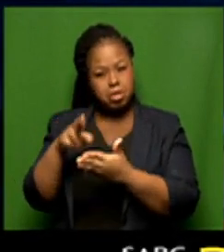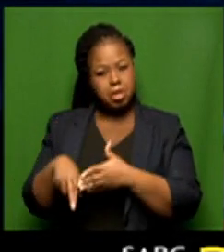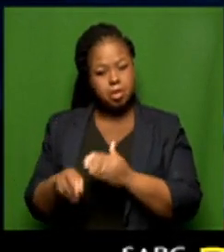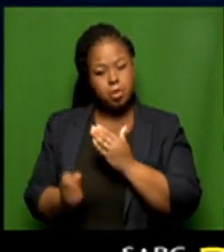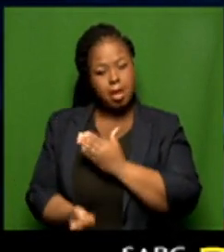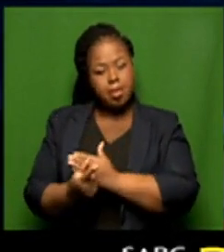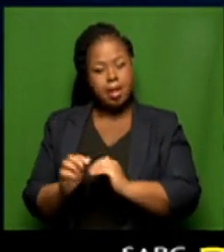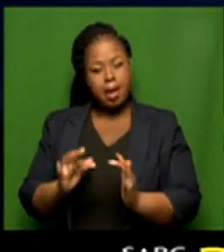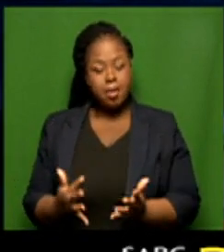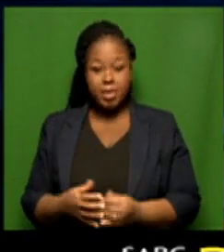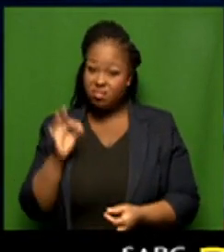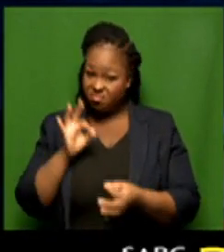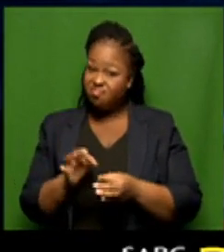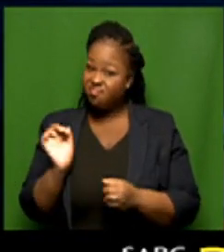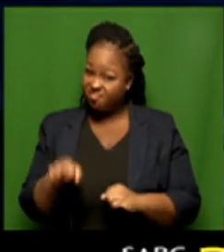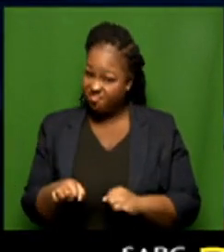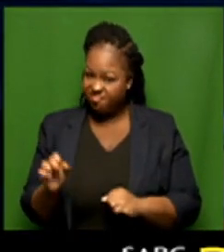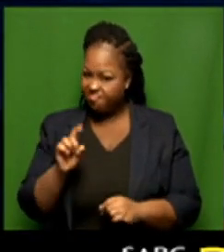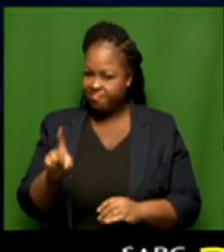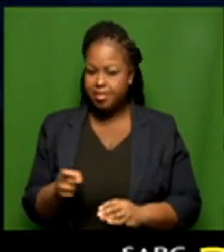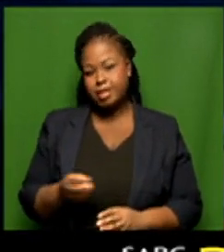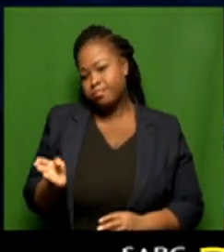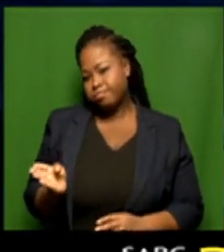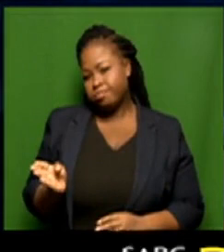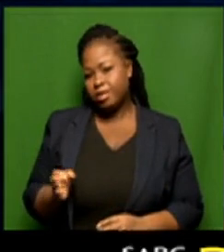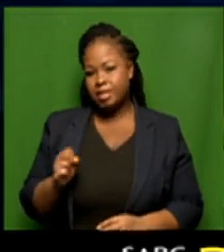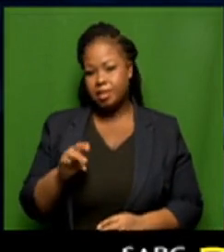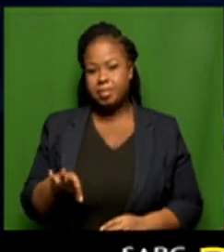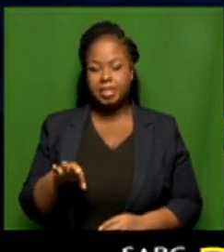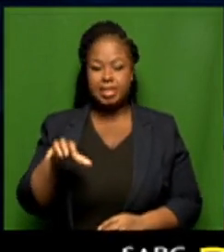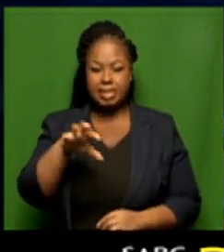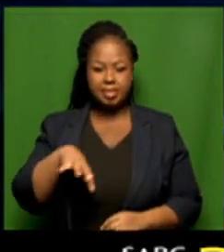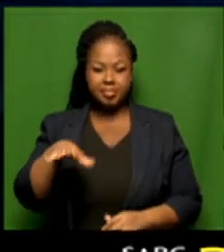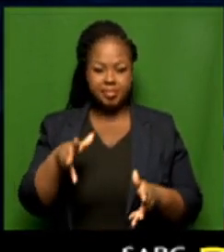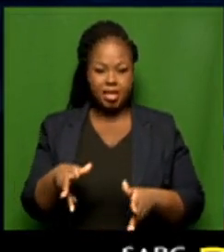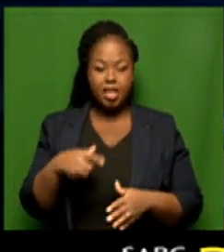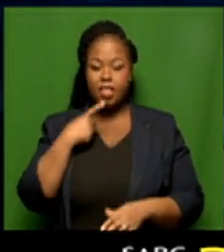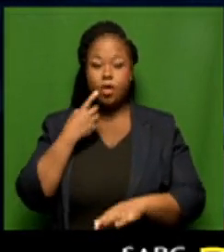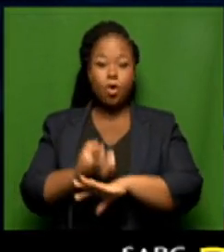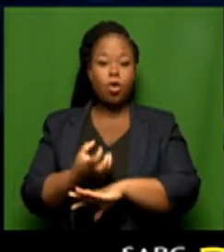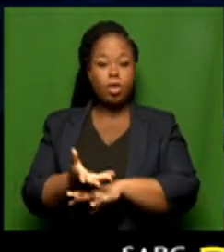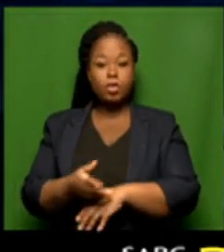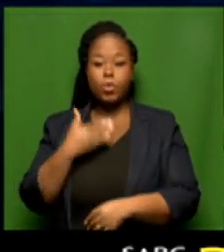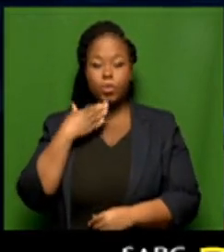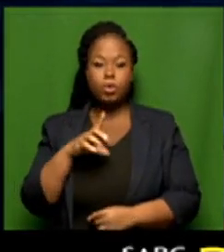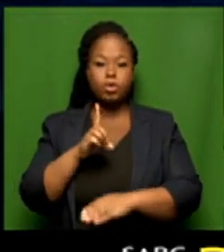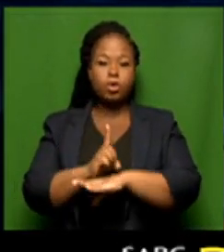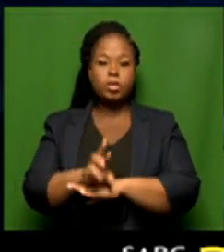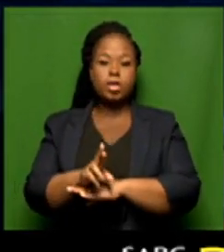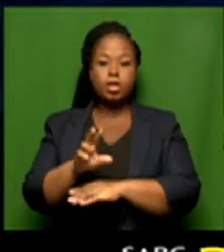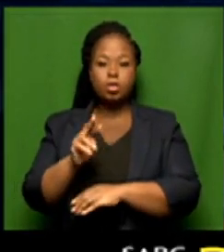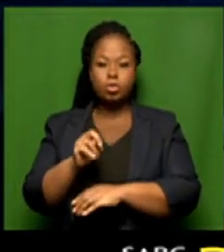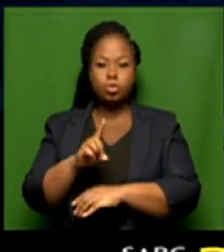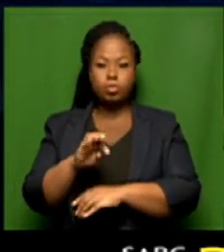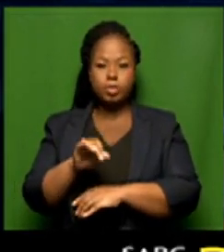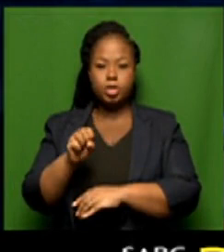that's what we're going to get to the bottom of. Joining us here in our SABC studio at The Rock, Dr. Ndomiso Tlingo. He's